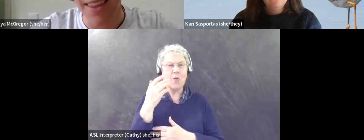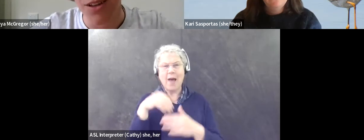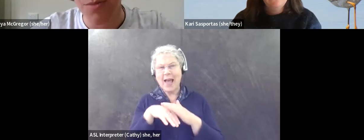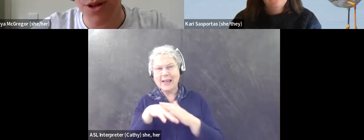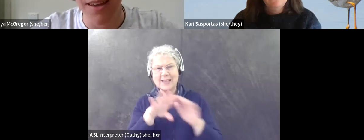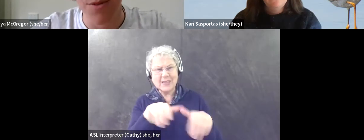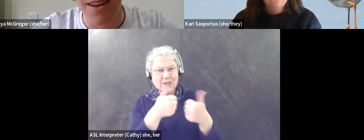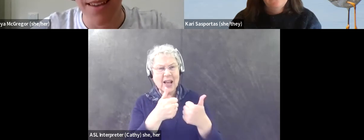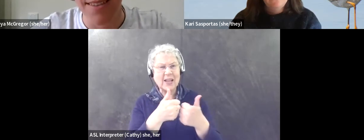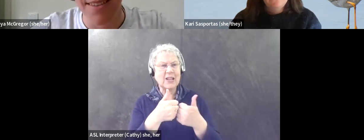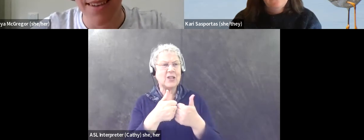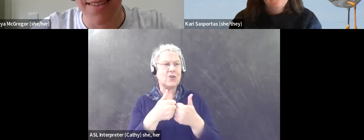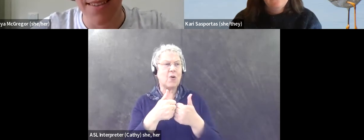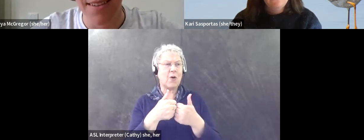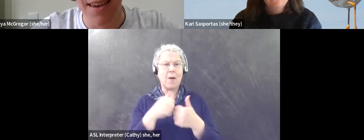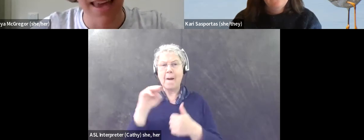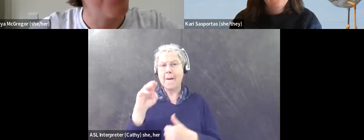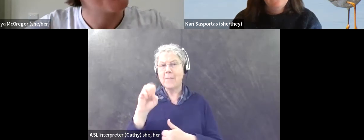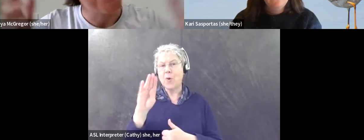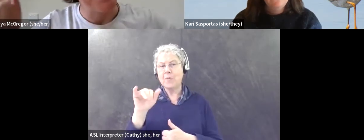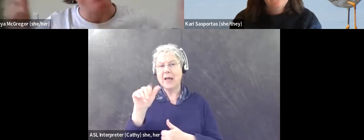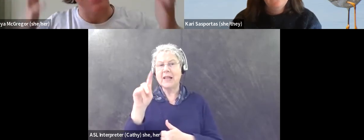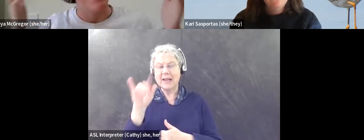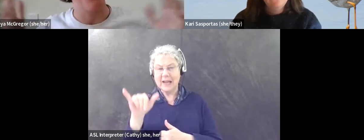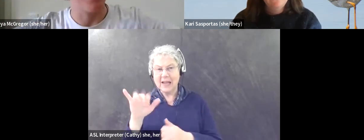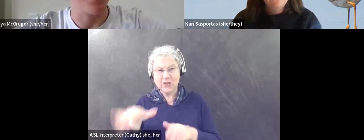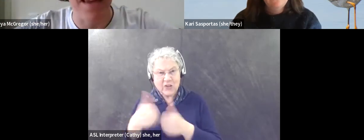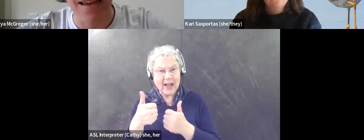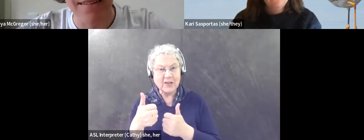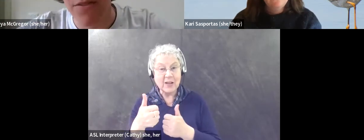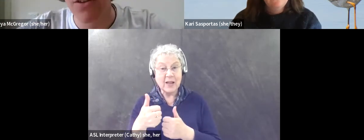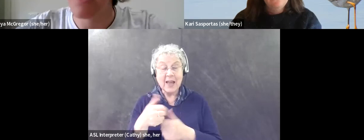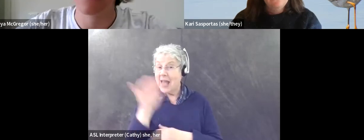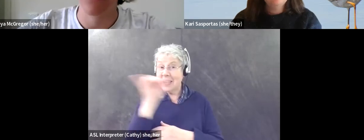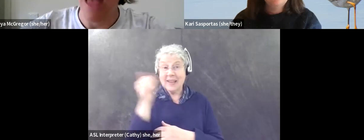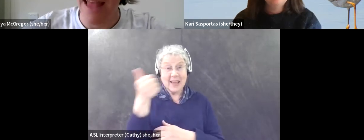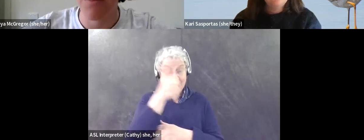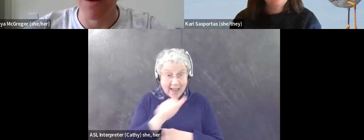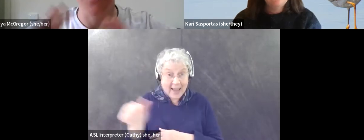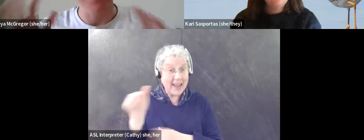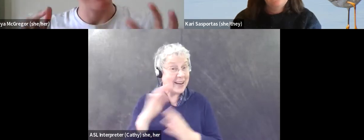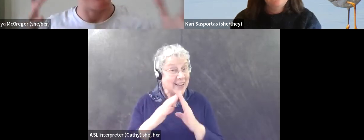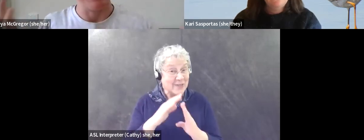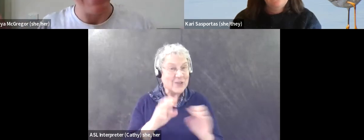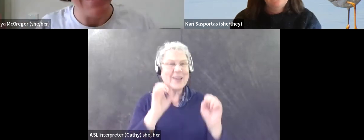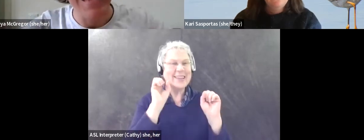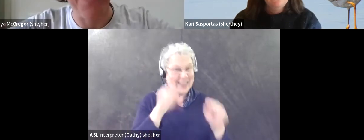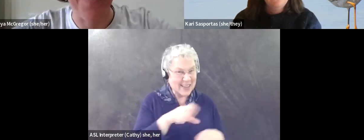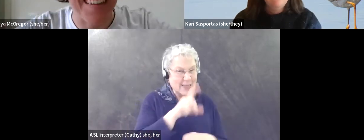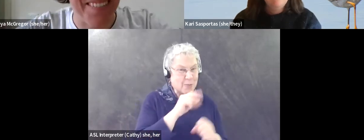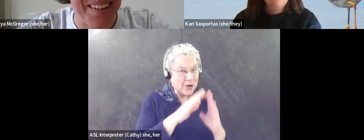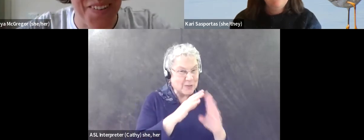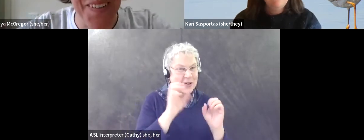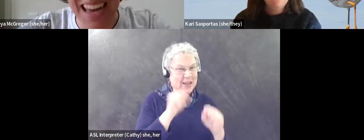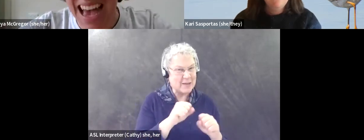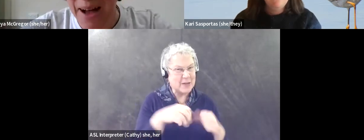yeah, the online birding community is, is, can, can be like any community can be difficult and, and, but mostly I think can